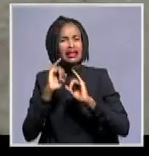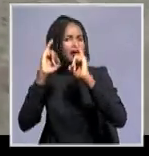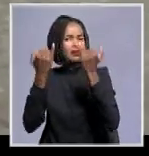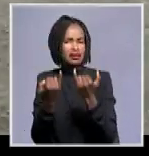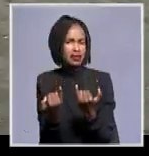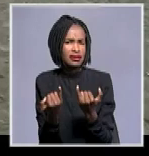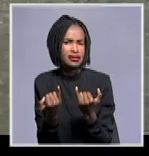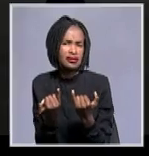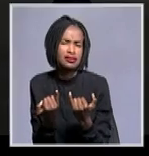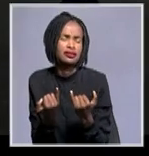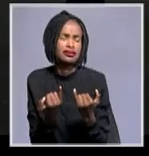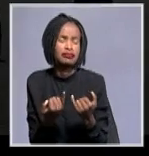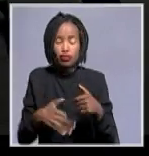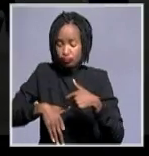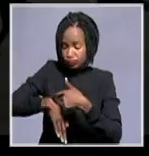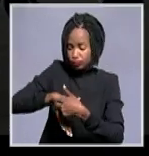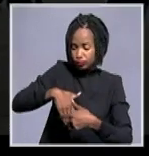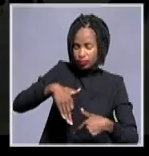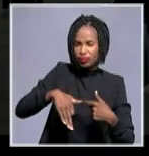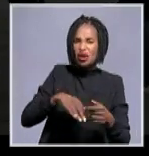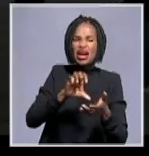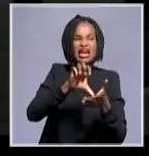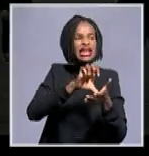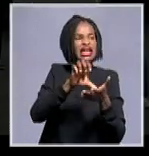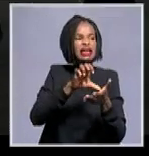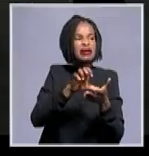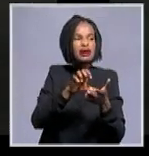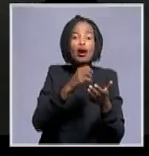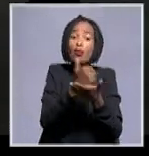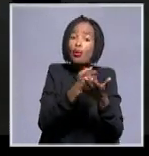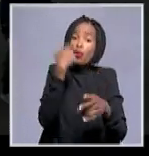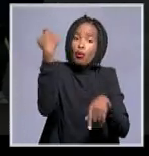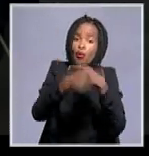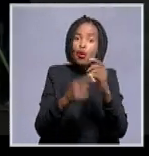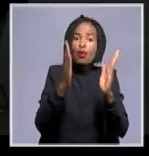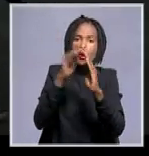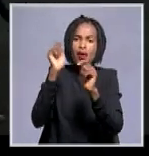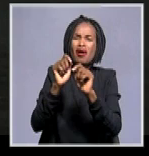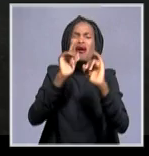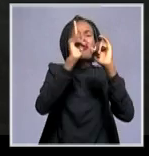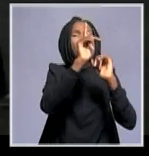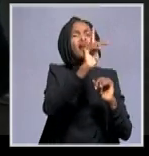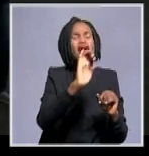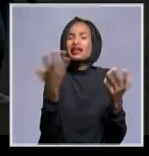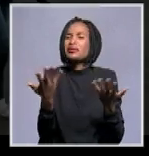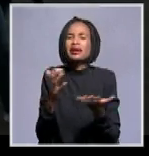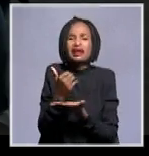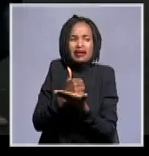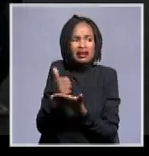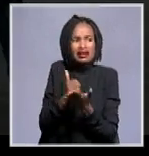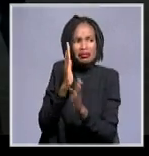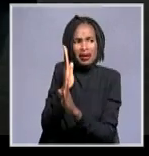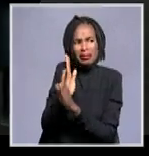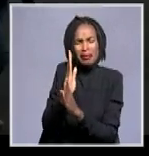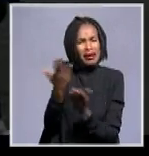in the country they're mostly targeting the informal settlements which areas are being targeted in Ketman Swoop basically it has